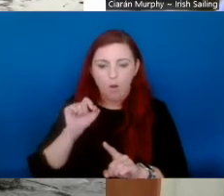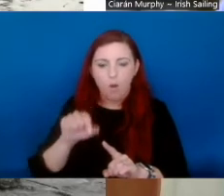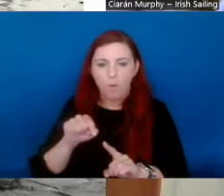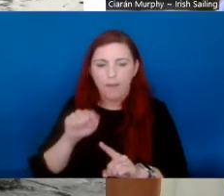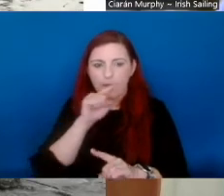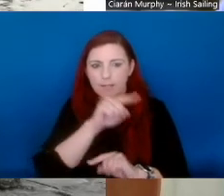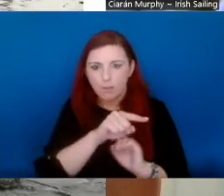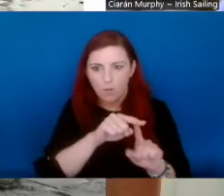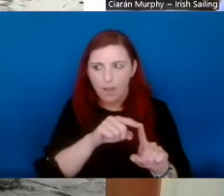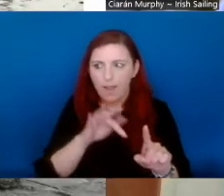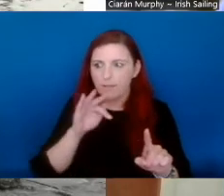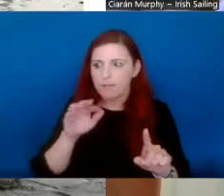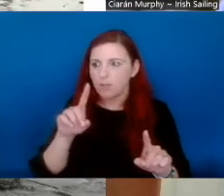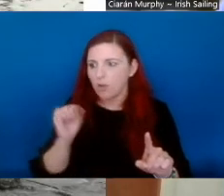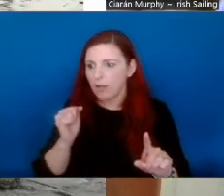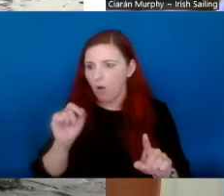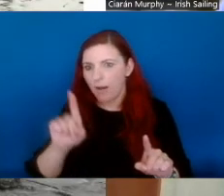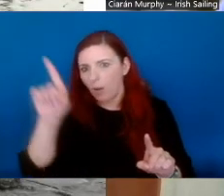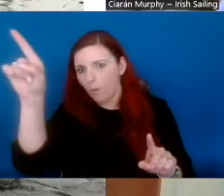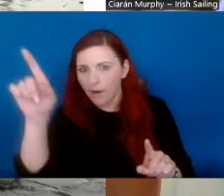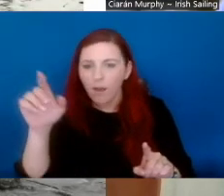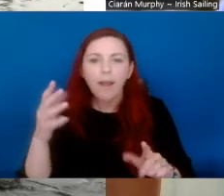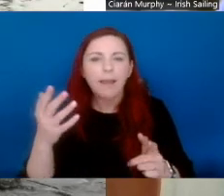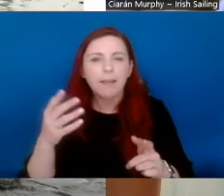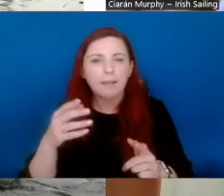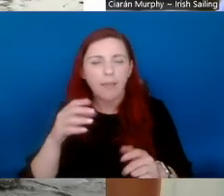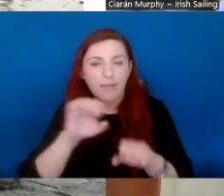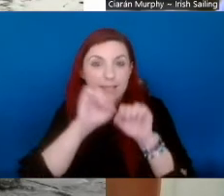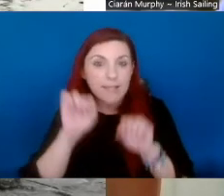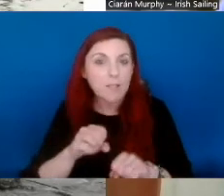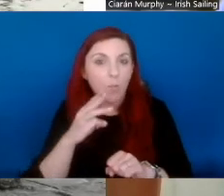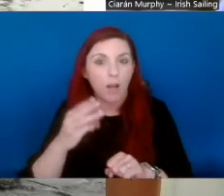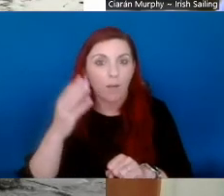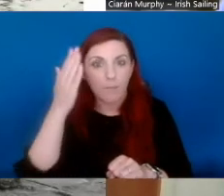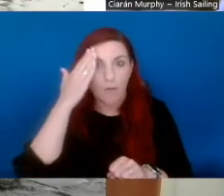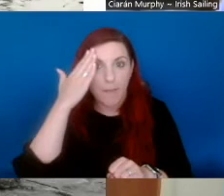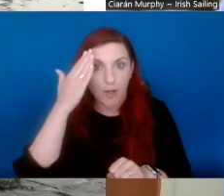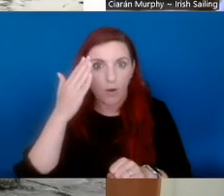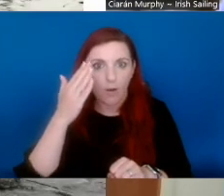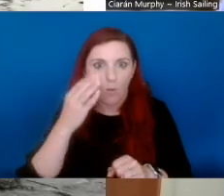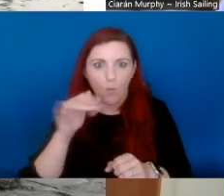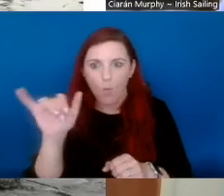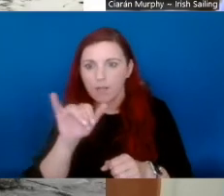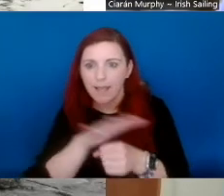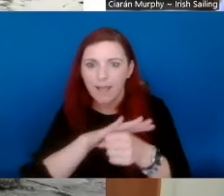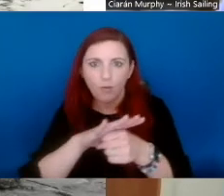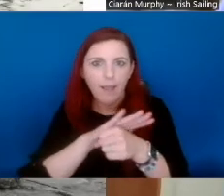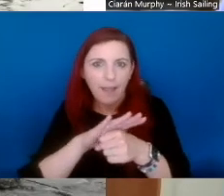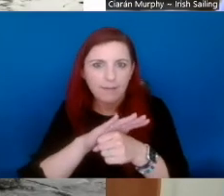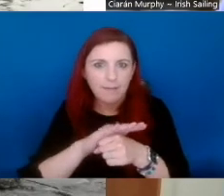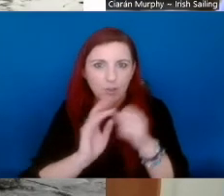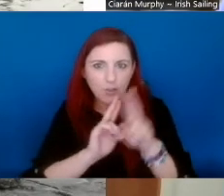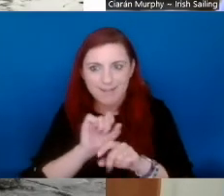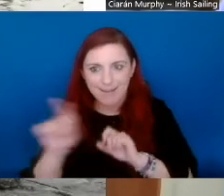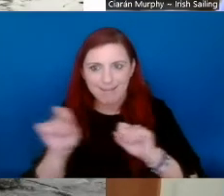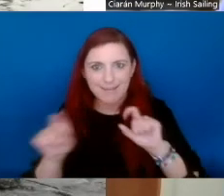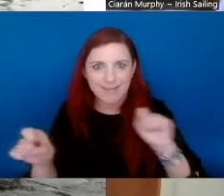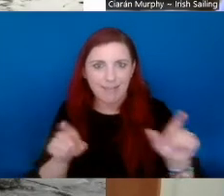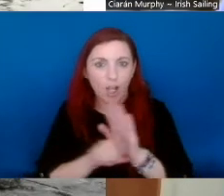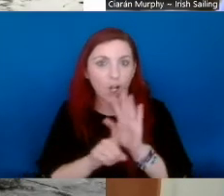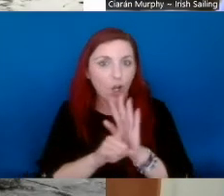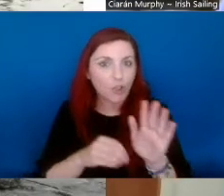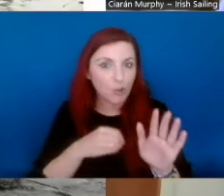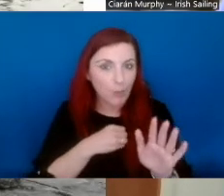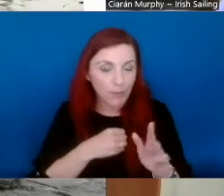back. And the system in the background will know that if it's in County Clare, that issue goes to Owen Hogan as the ORO. If it's in Donegal, it goes to Ingebach, the